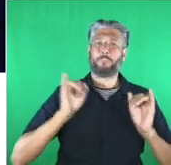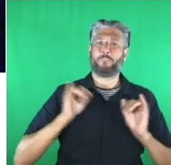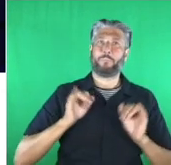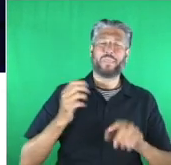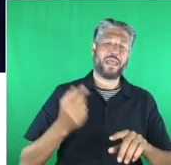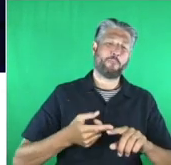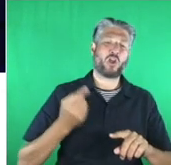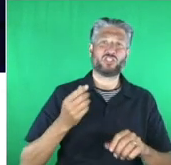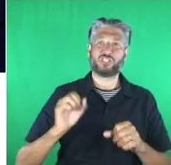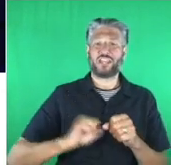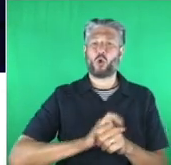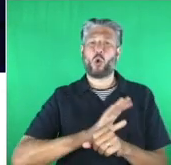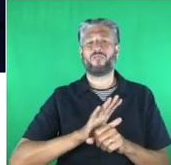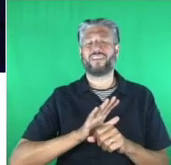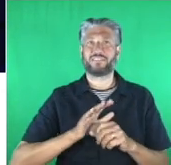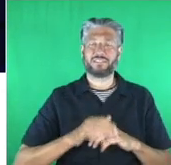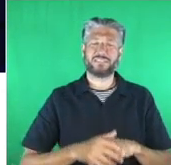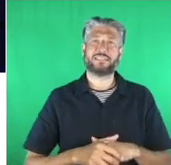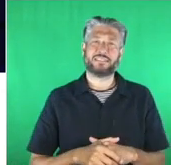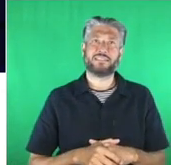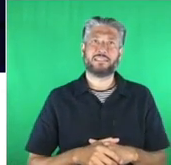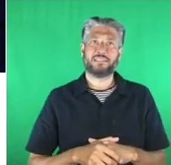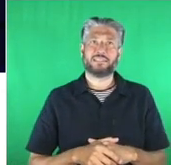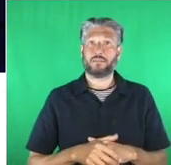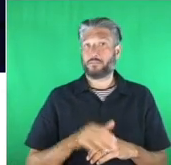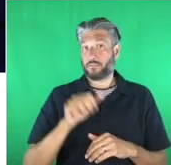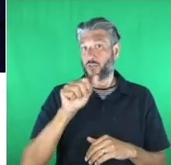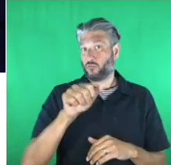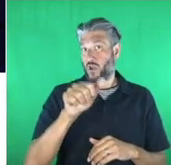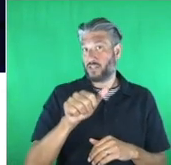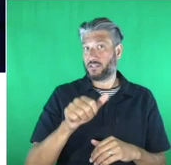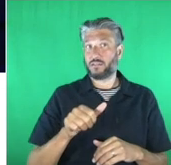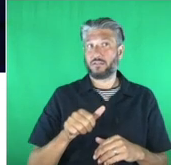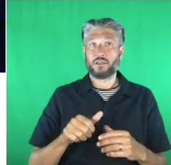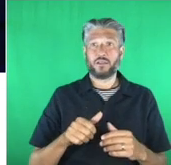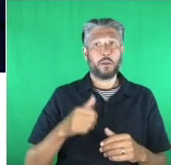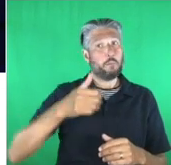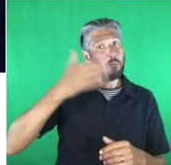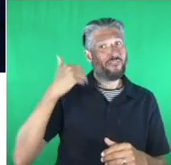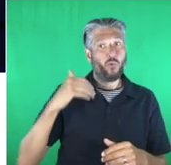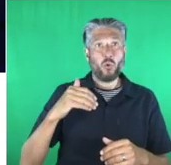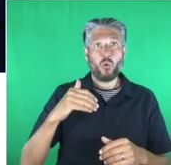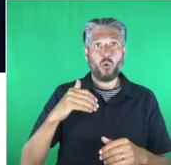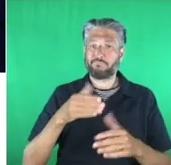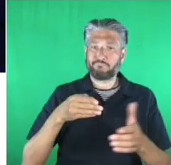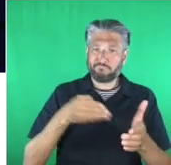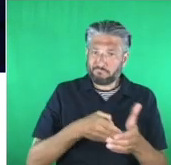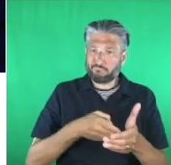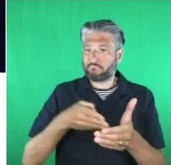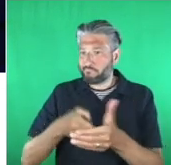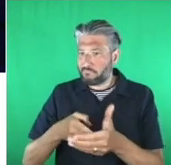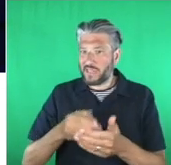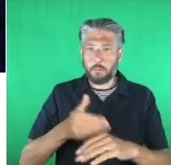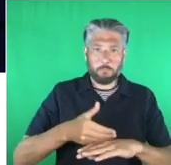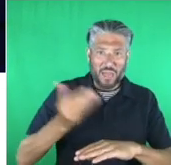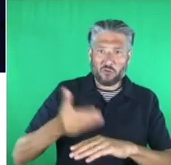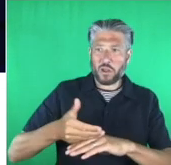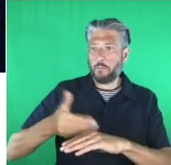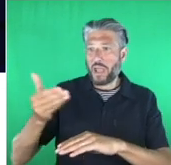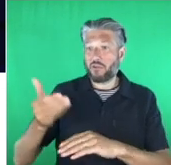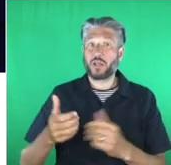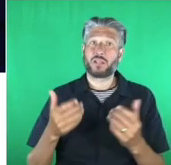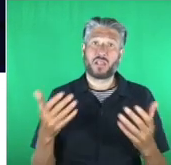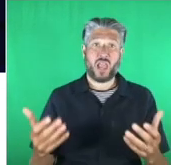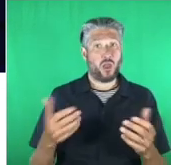entry from the the consuming public is so much lower and that means that you can be more inventive and we are